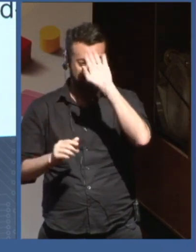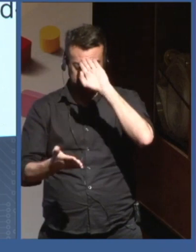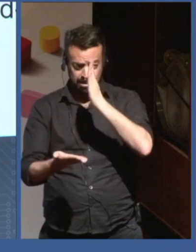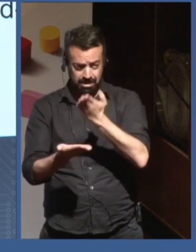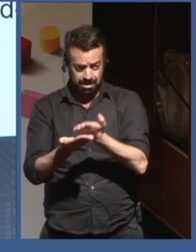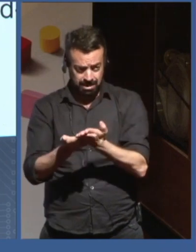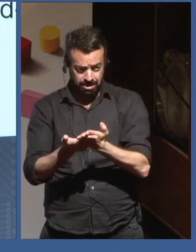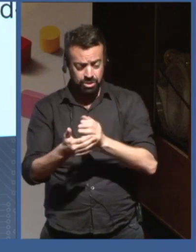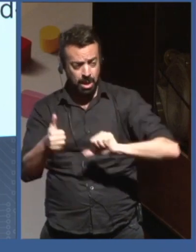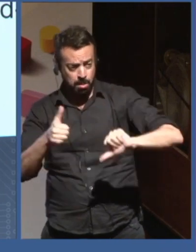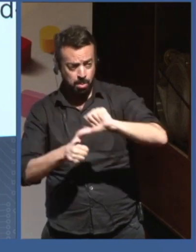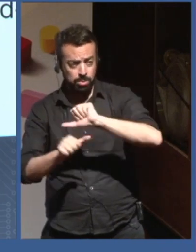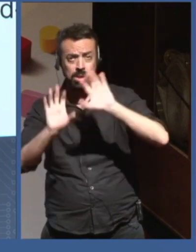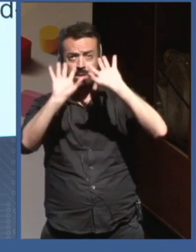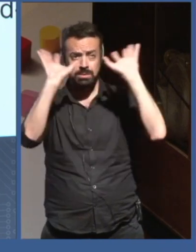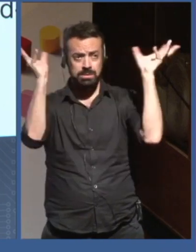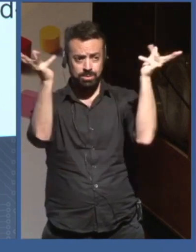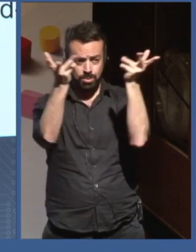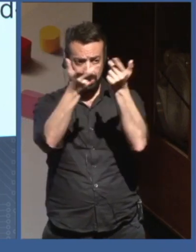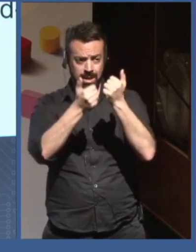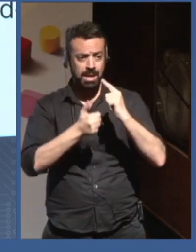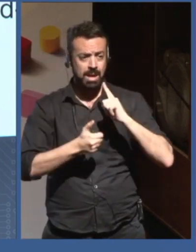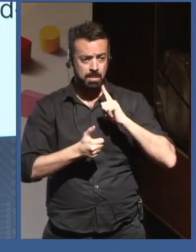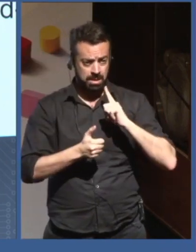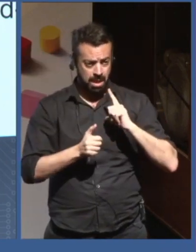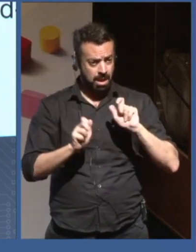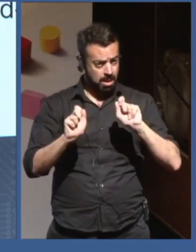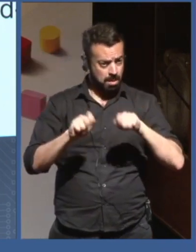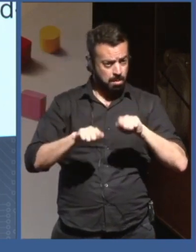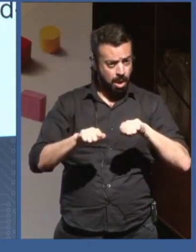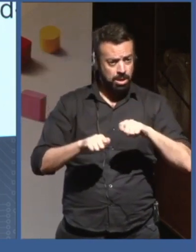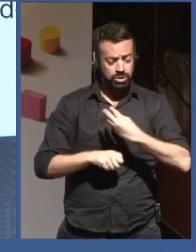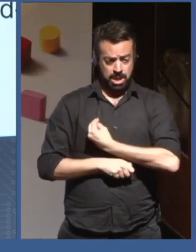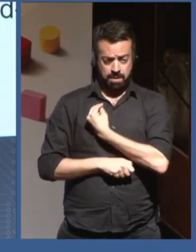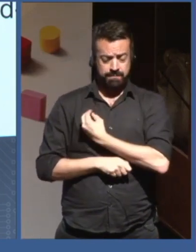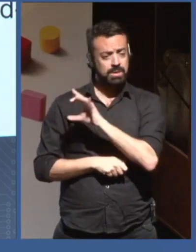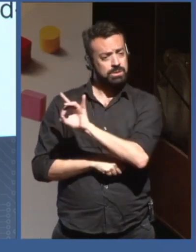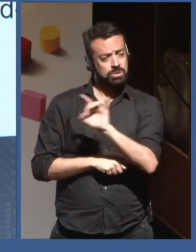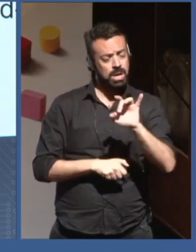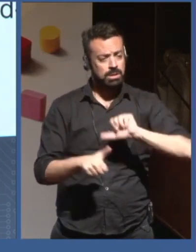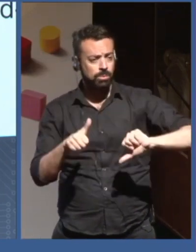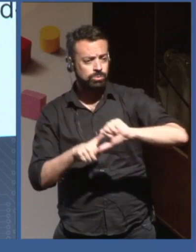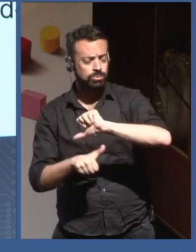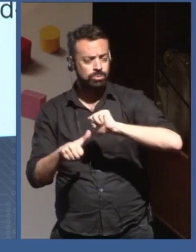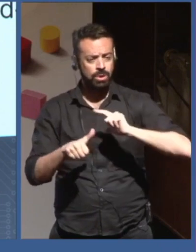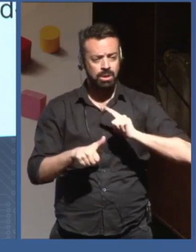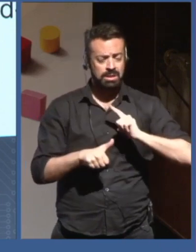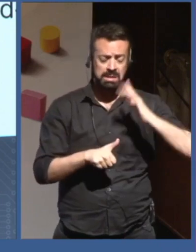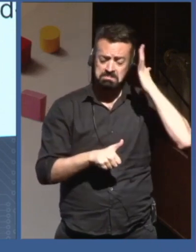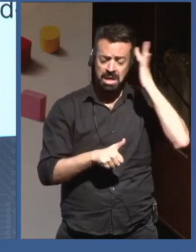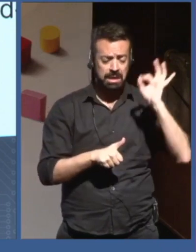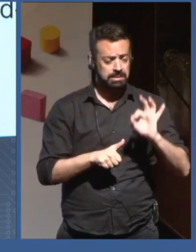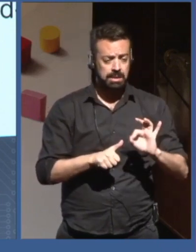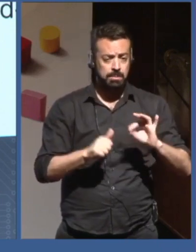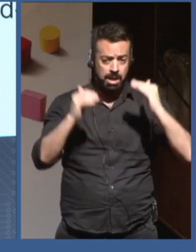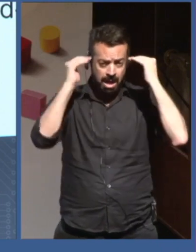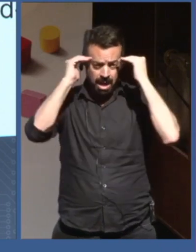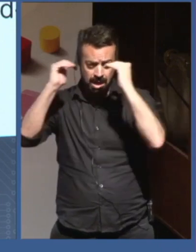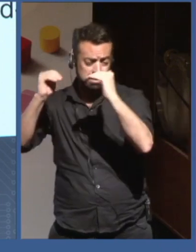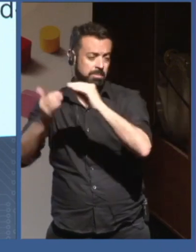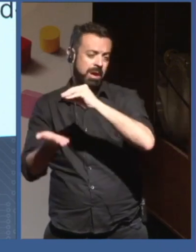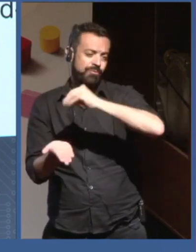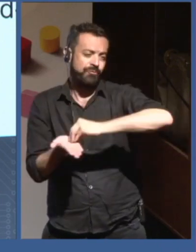function, there needs to be also, like, some respect between people. And I think we're missing increasingly